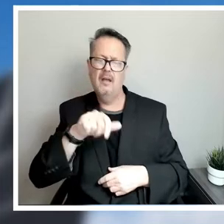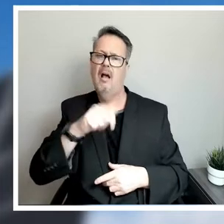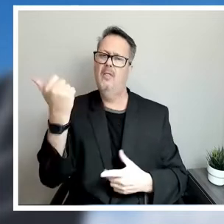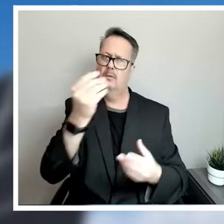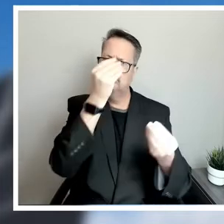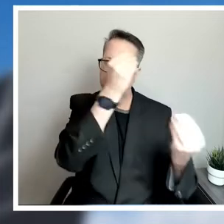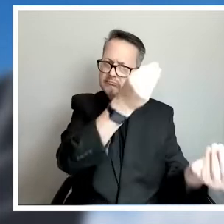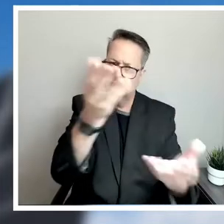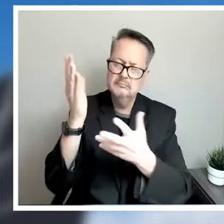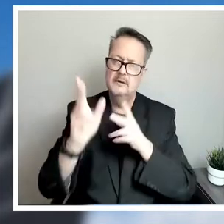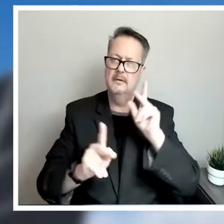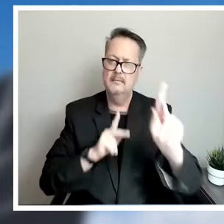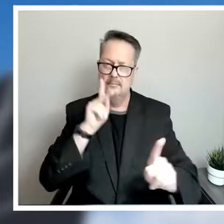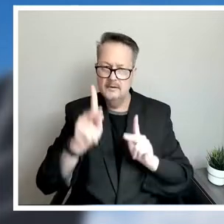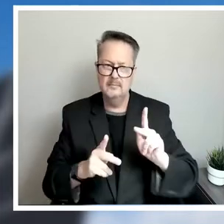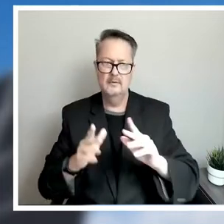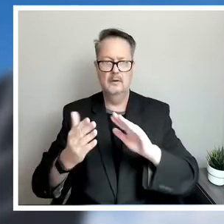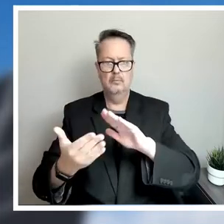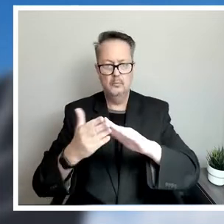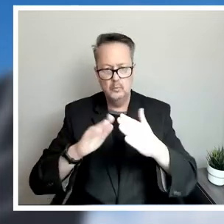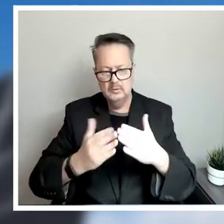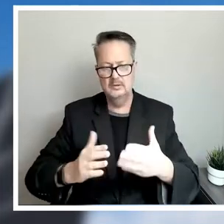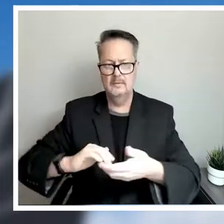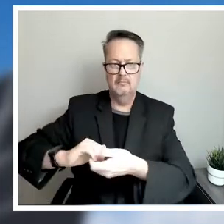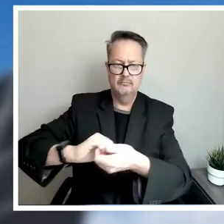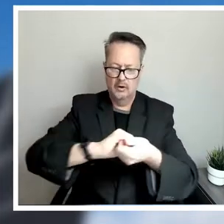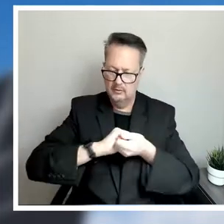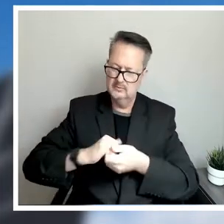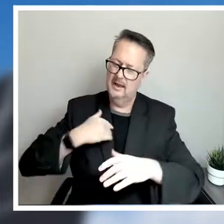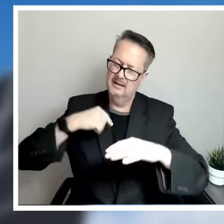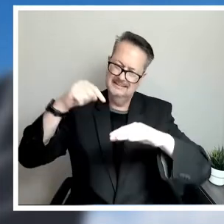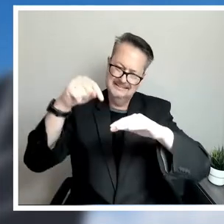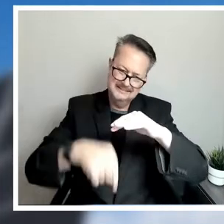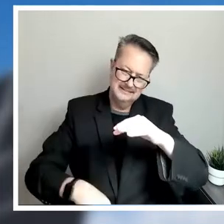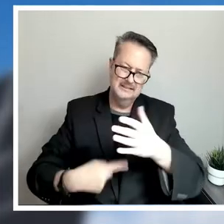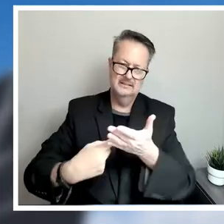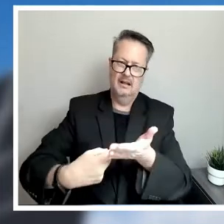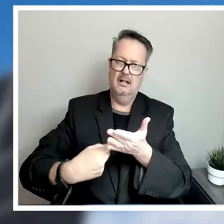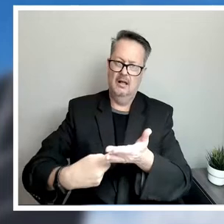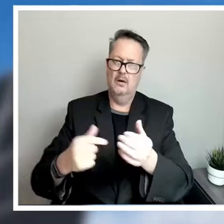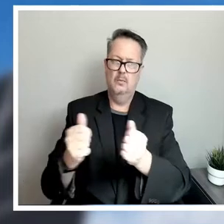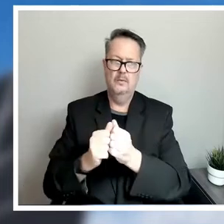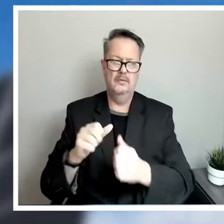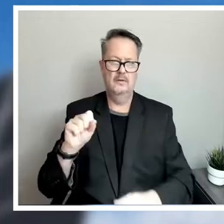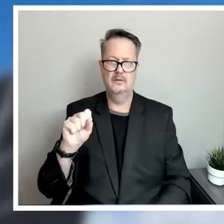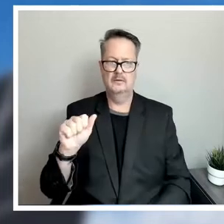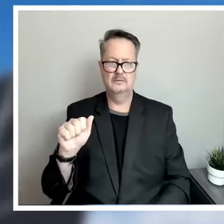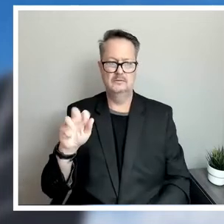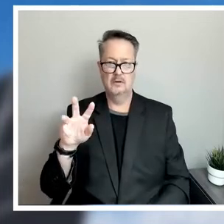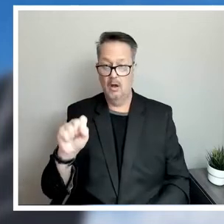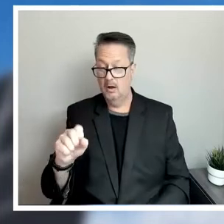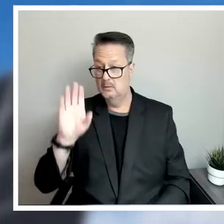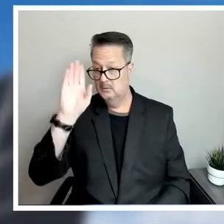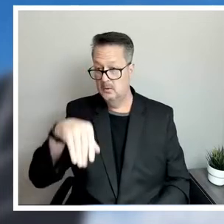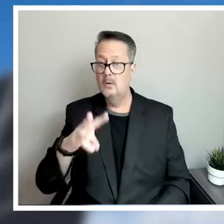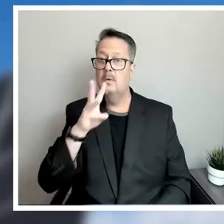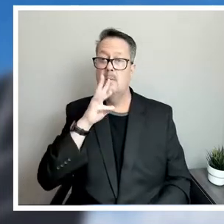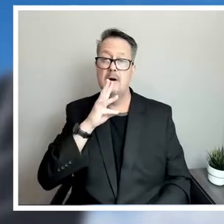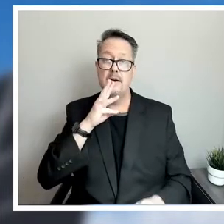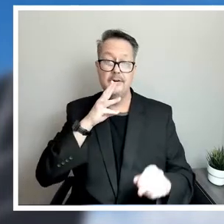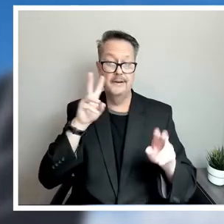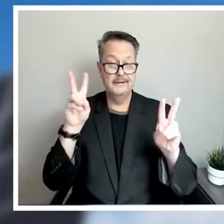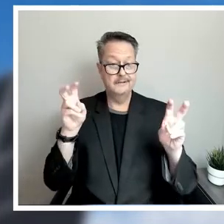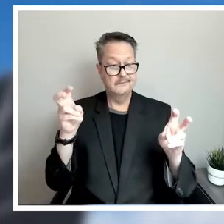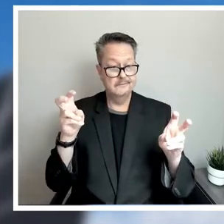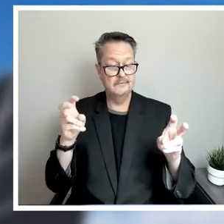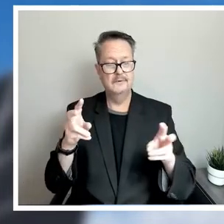the community, but all of our partners. We've had extensive conversations with SAWS. Everyone knows we had water issues, so we've been communicating with them what those